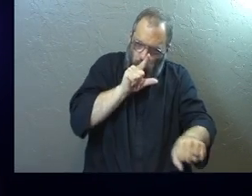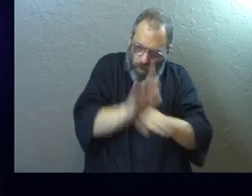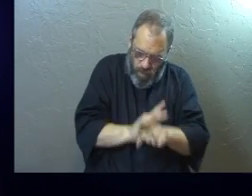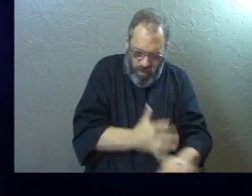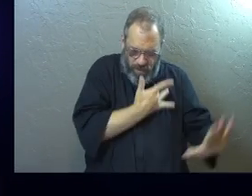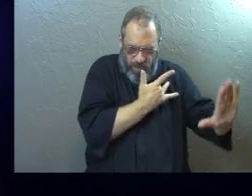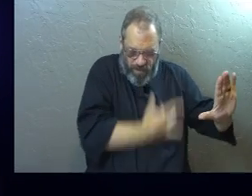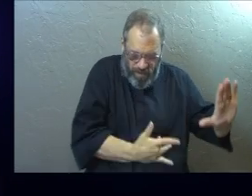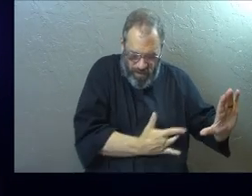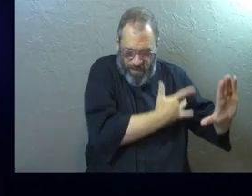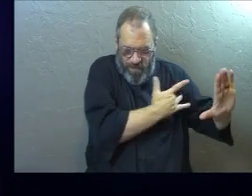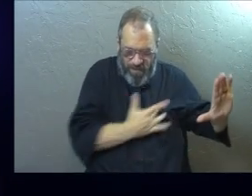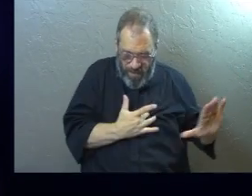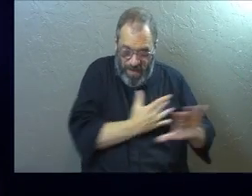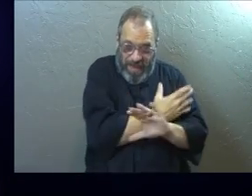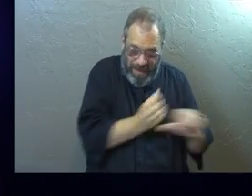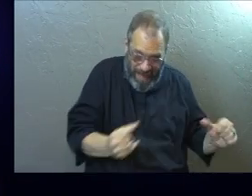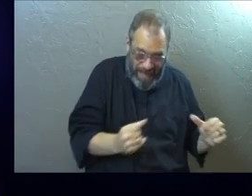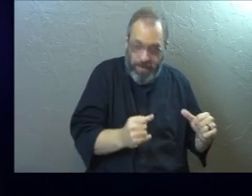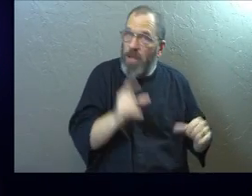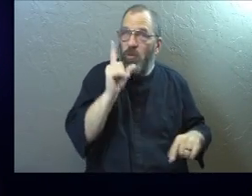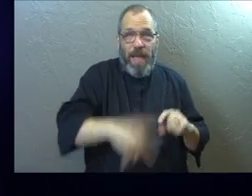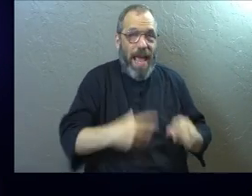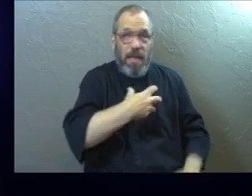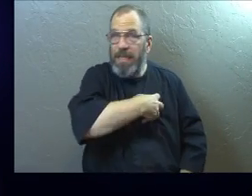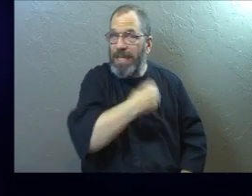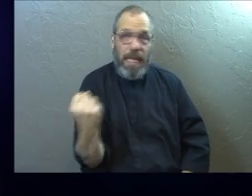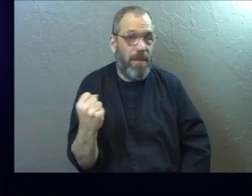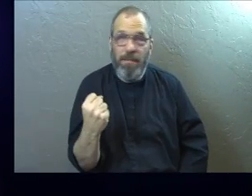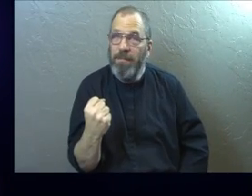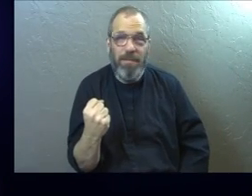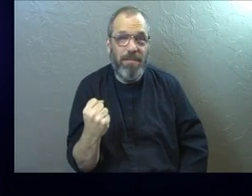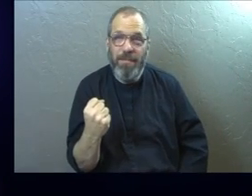that they will be saved and the guarantee can't be taken away.